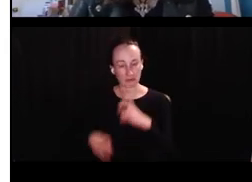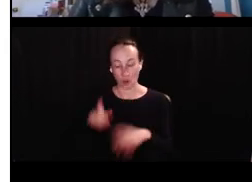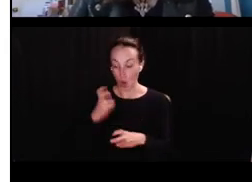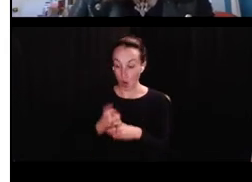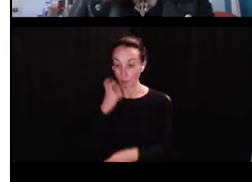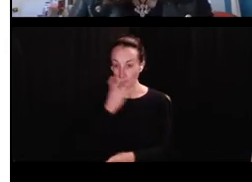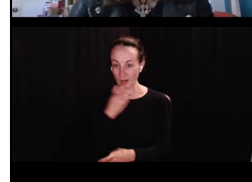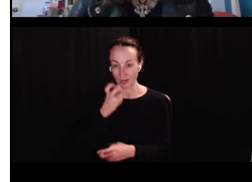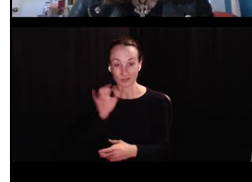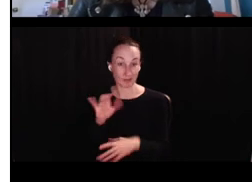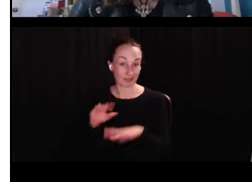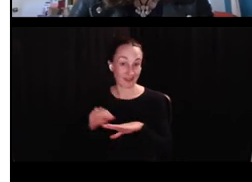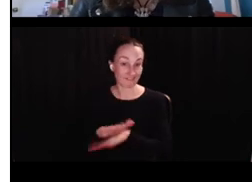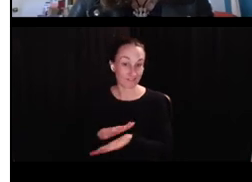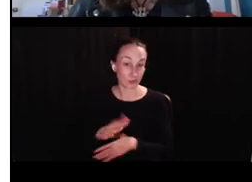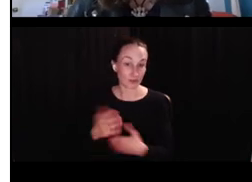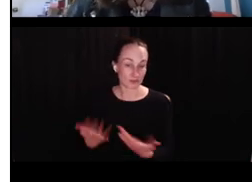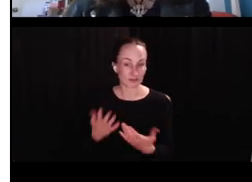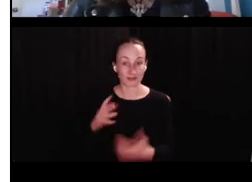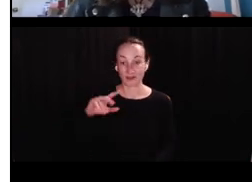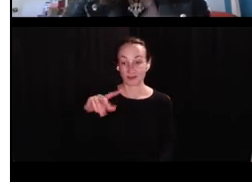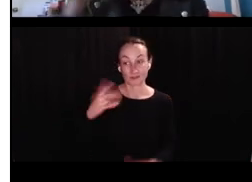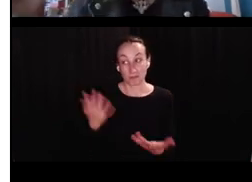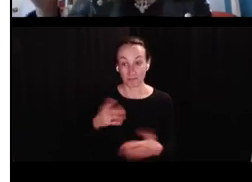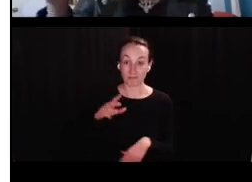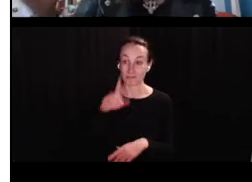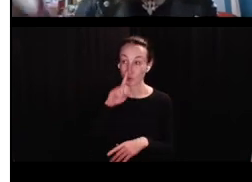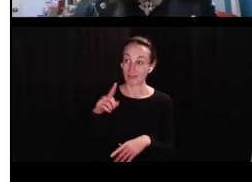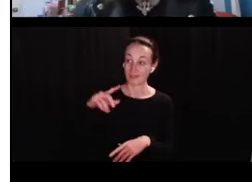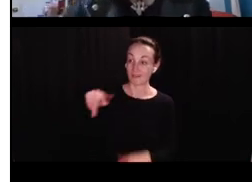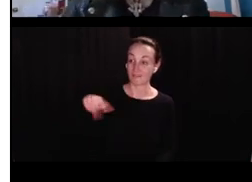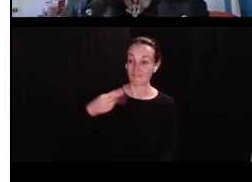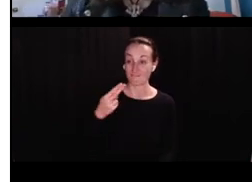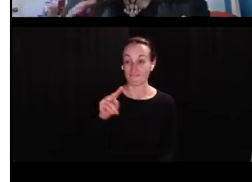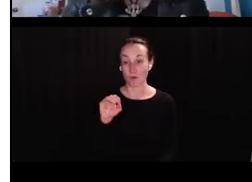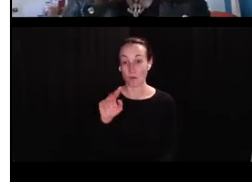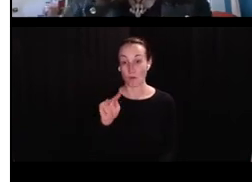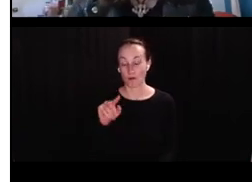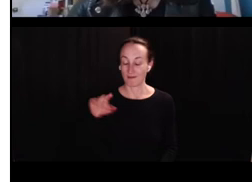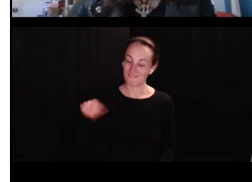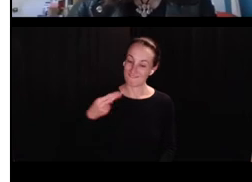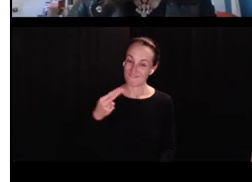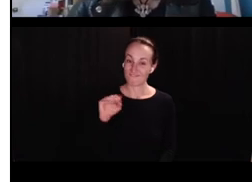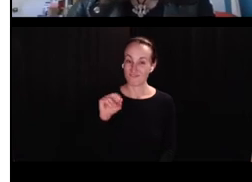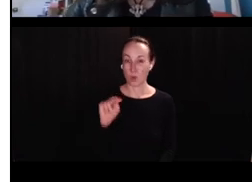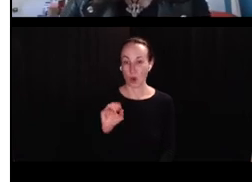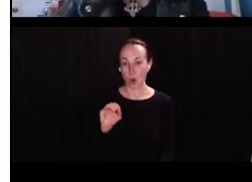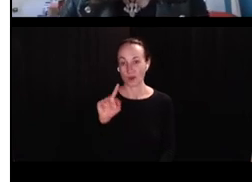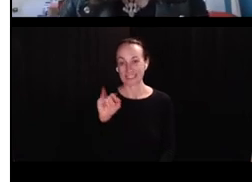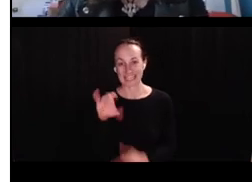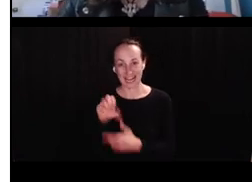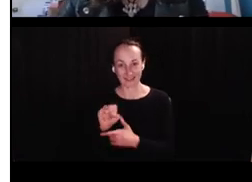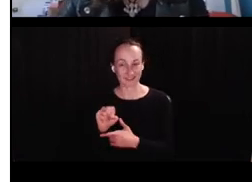pronounce affects what they pronounce? So phonotactics, something I didn't think I cared about or ever wants to think about.